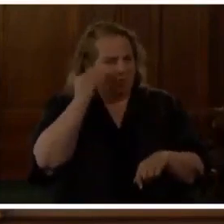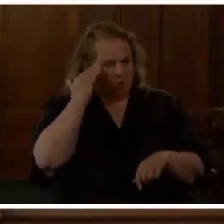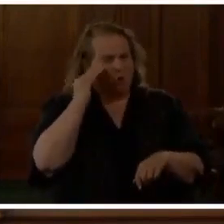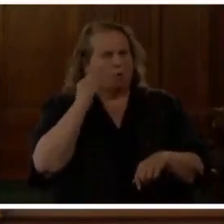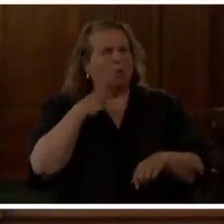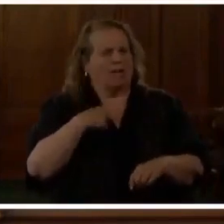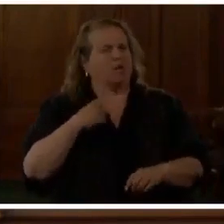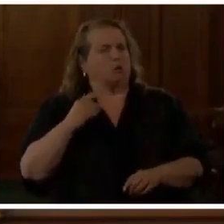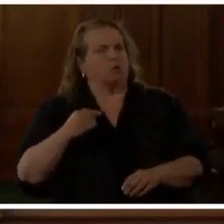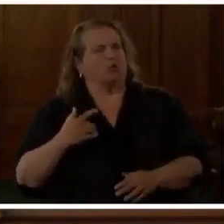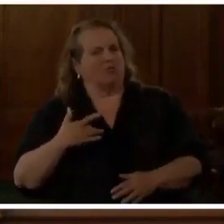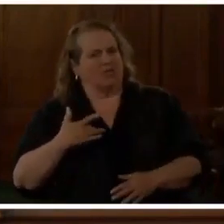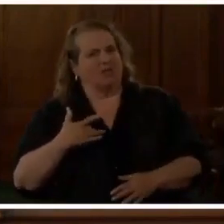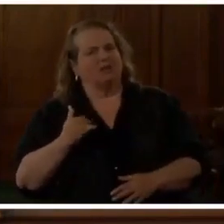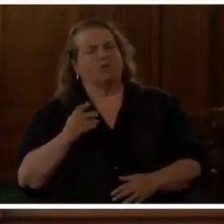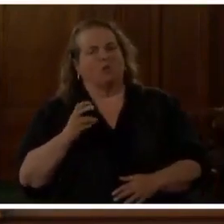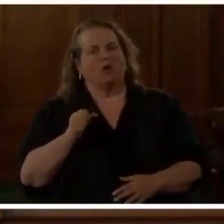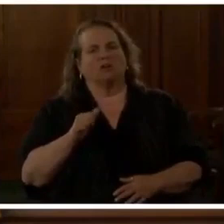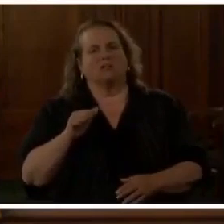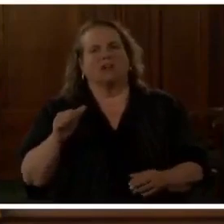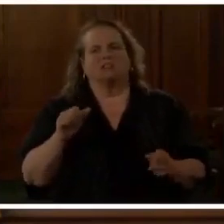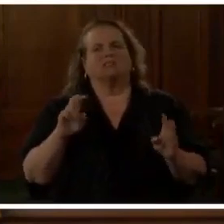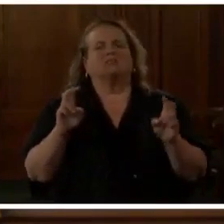it was a single bullet.